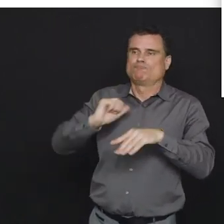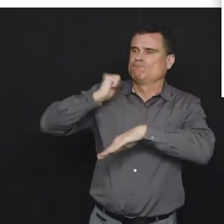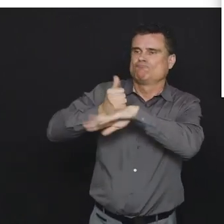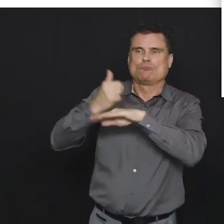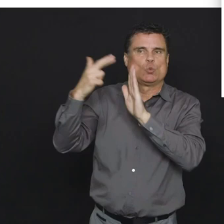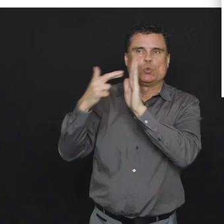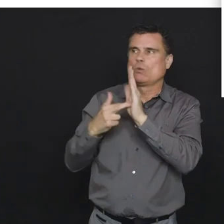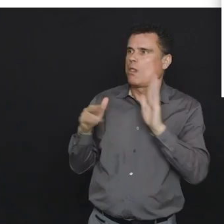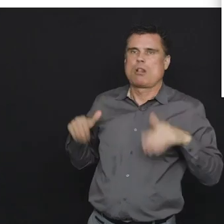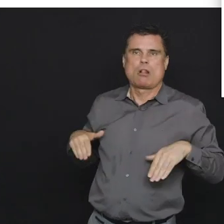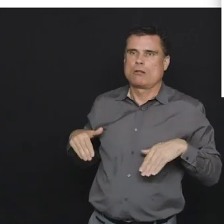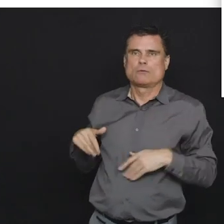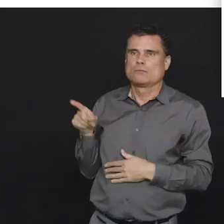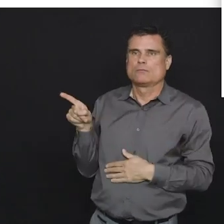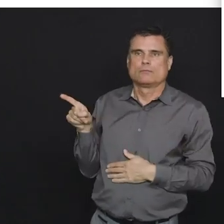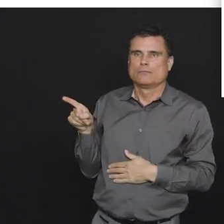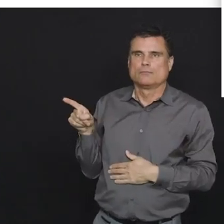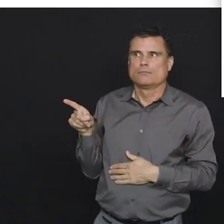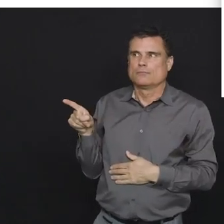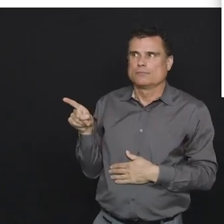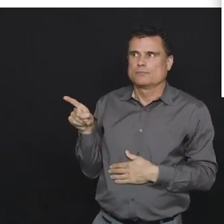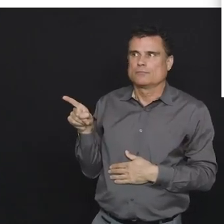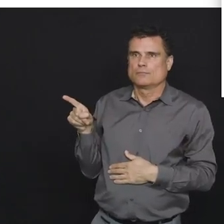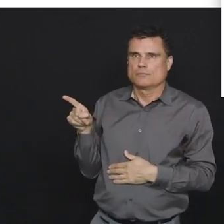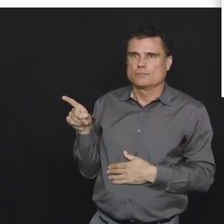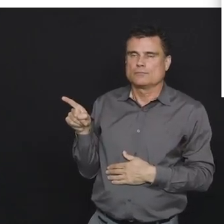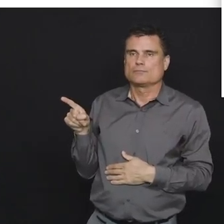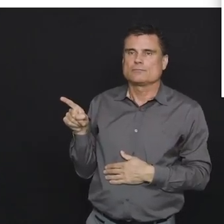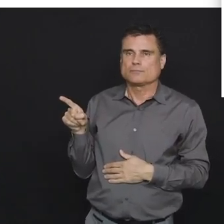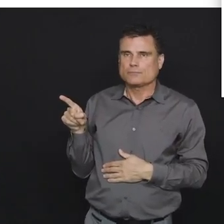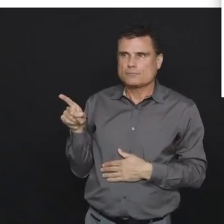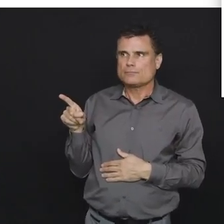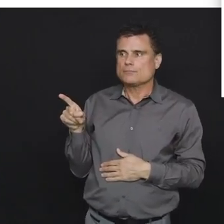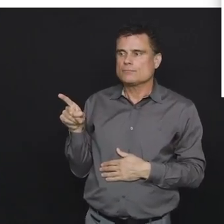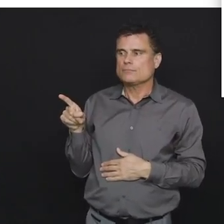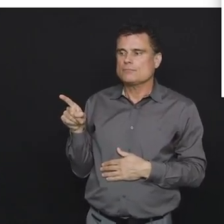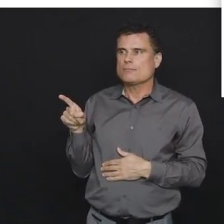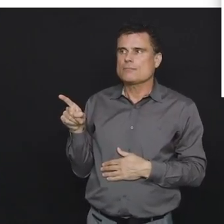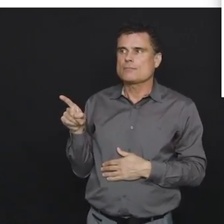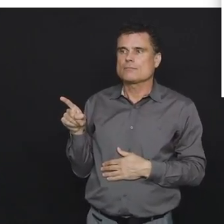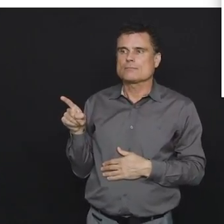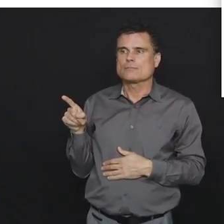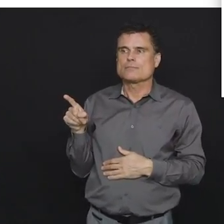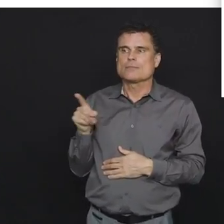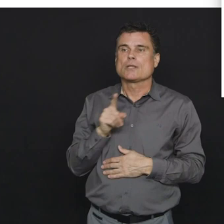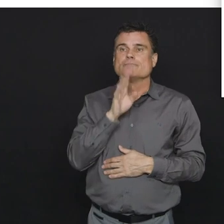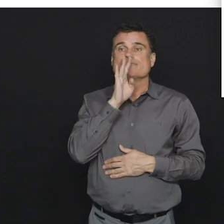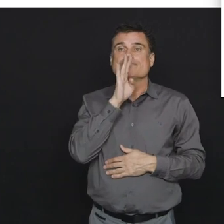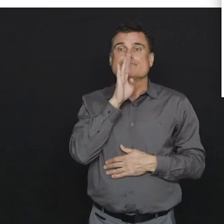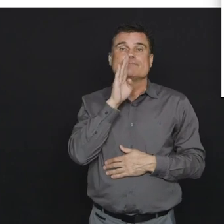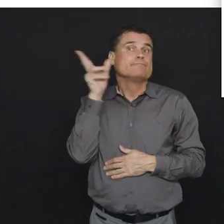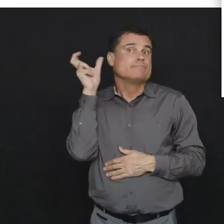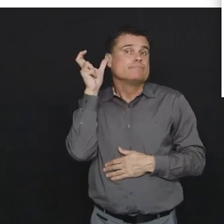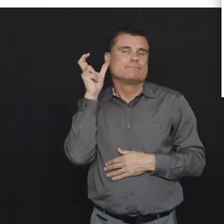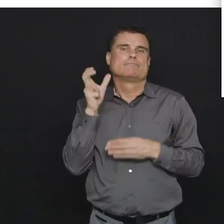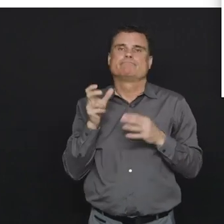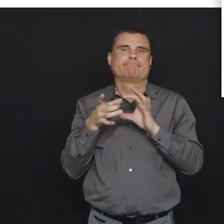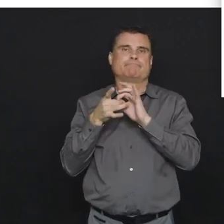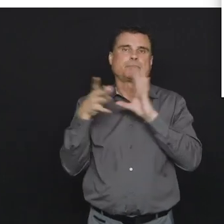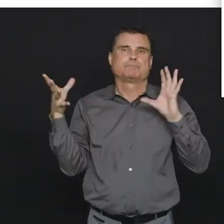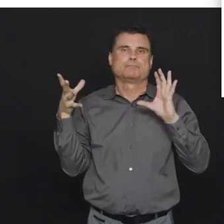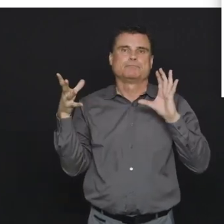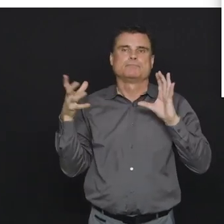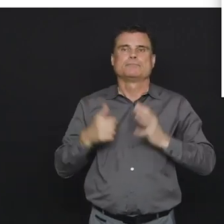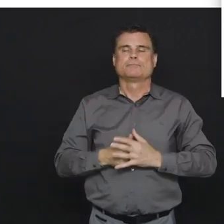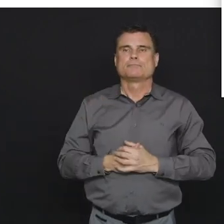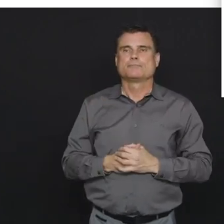change from an increase of about 24 percent per day down to around 12 percent per day. So that's the